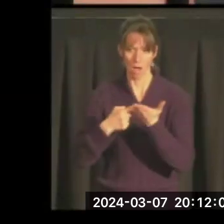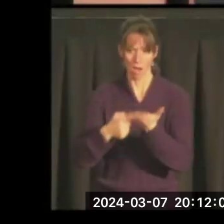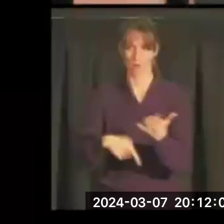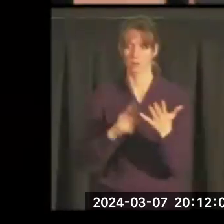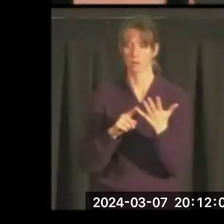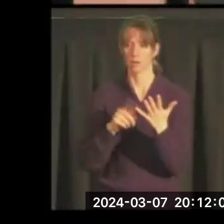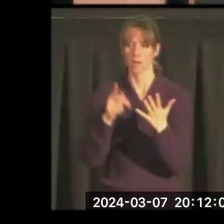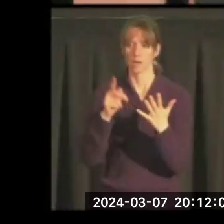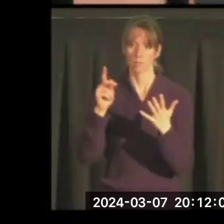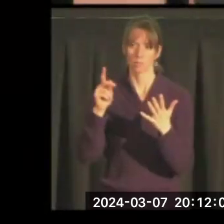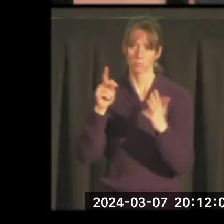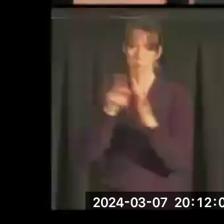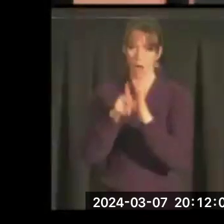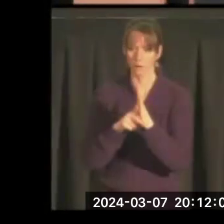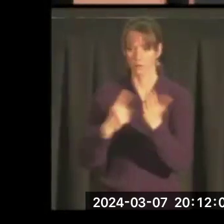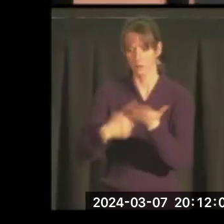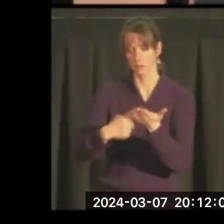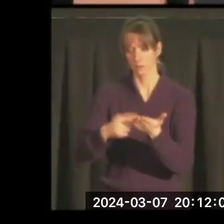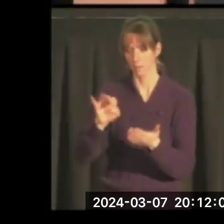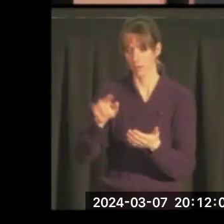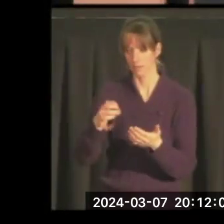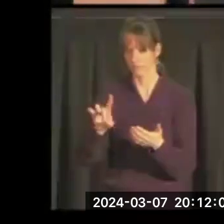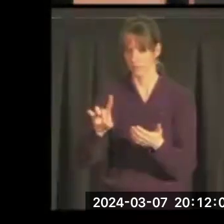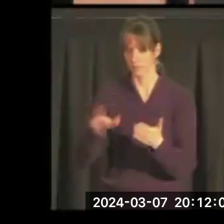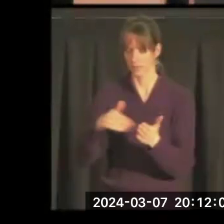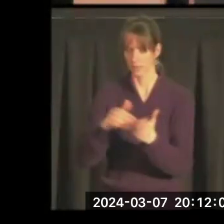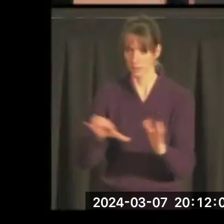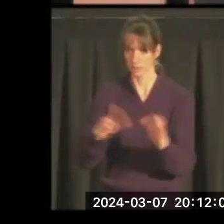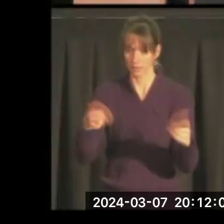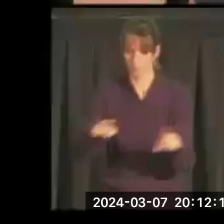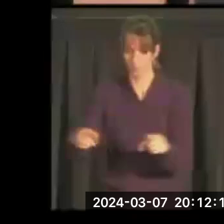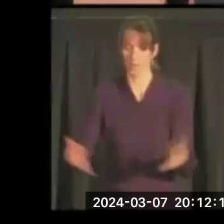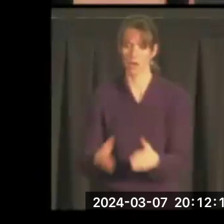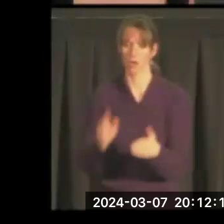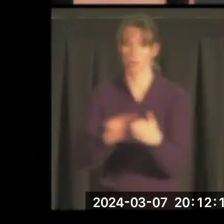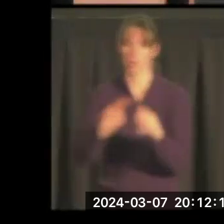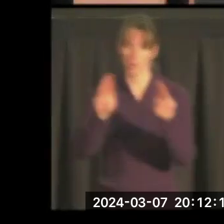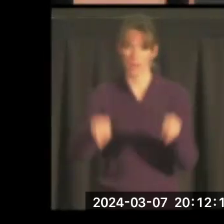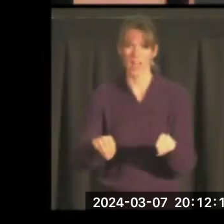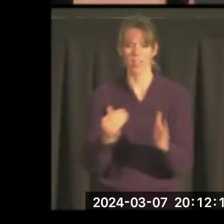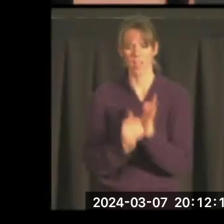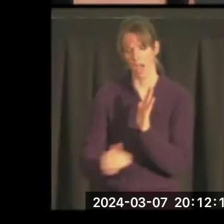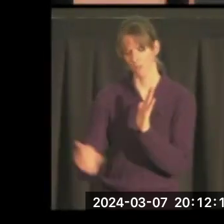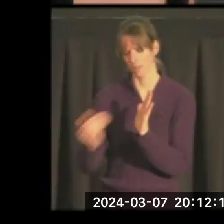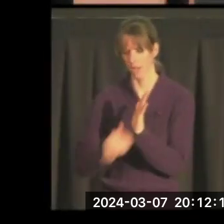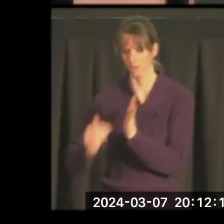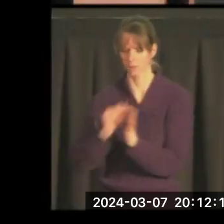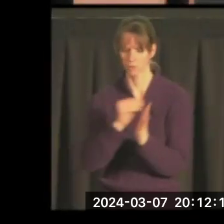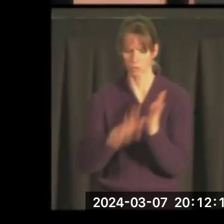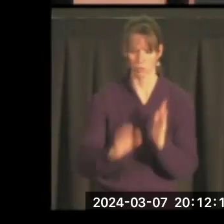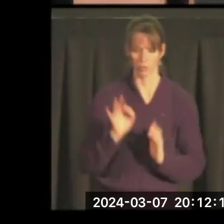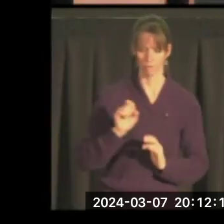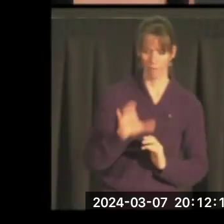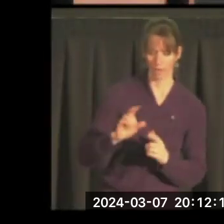policy discussions that the Mansfield Center does here at the University of Montana. Thousands of students, faculty, and others have been